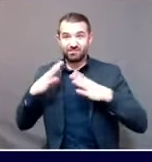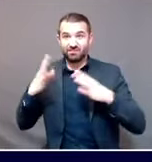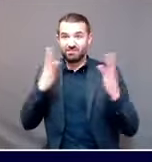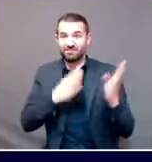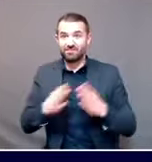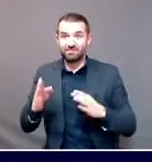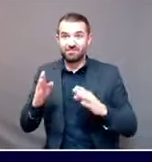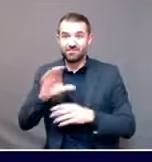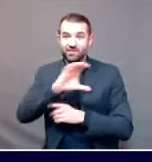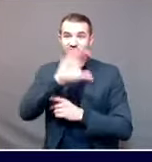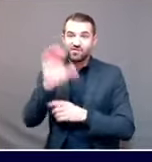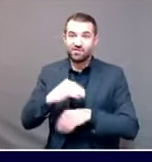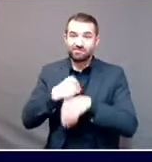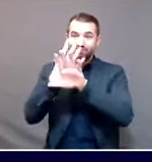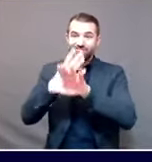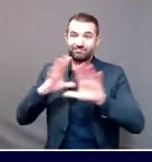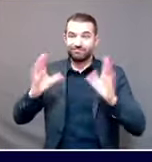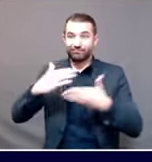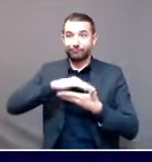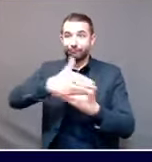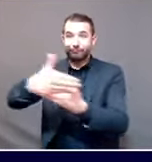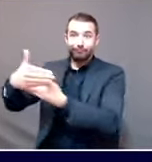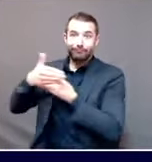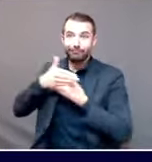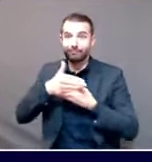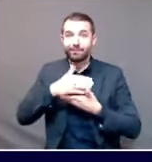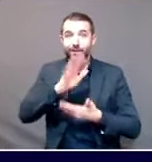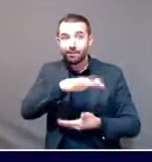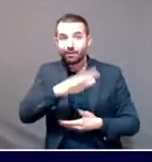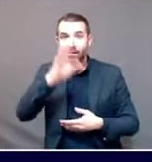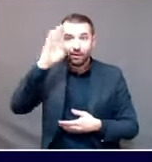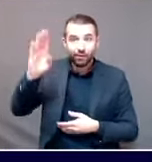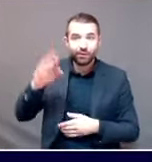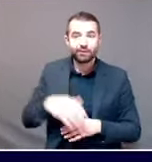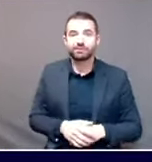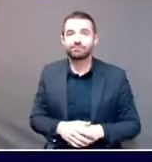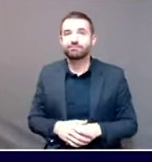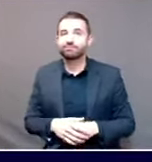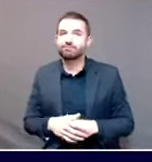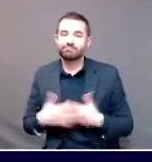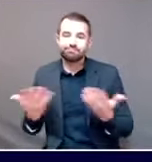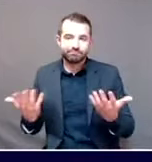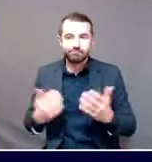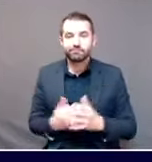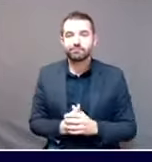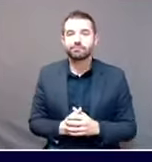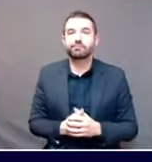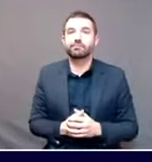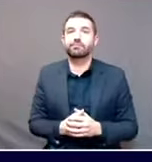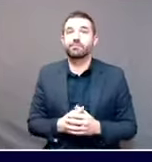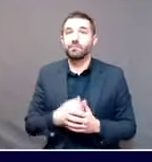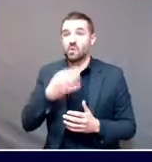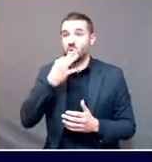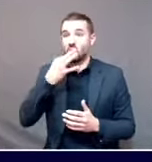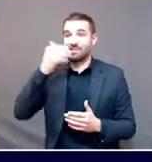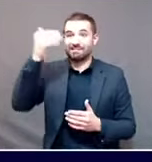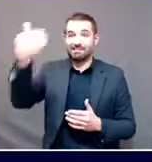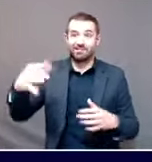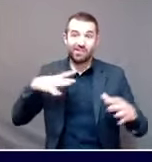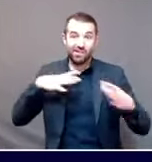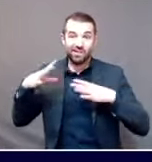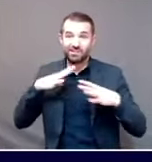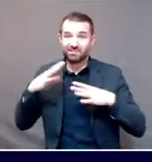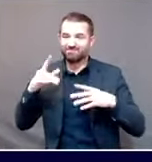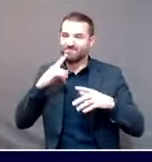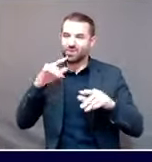togethers on different days and afternoons. My view is that as we go into the holidays, as with Thanksgiving, it's okay